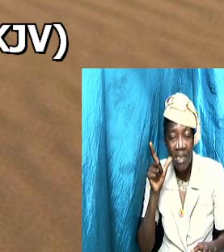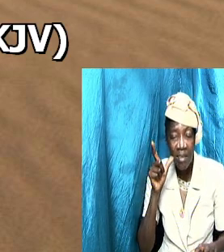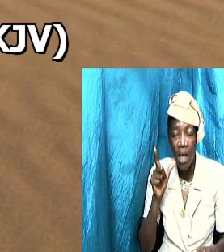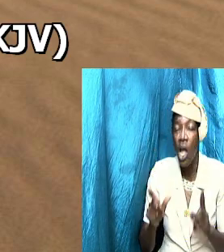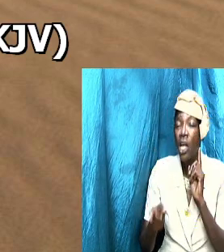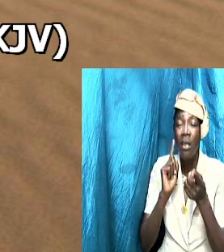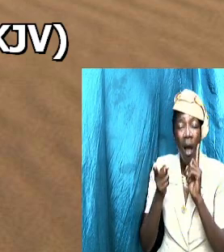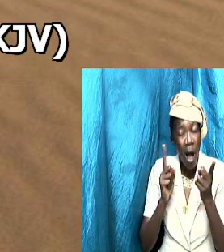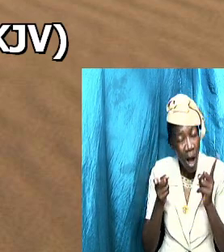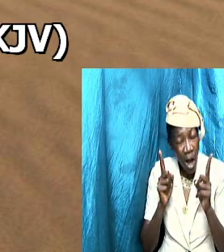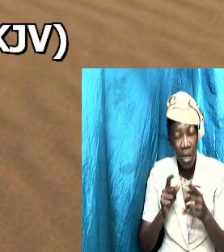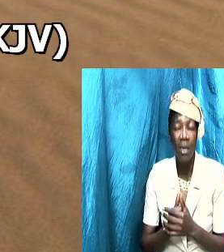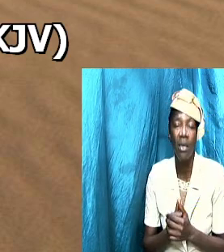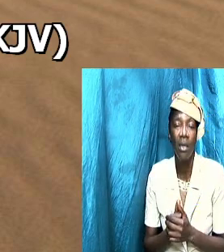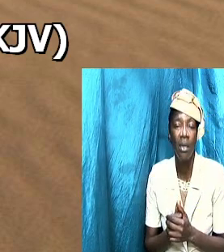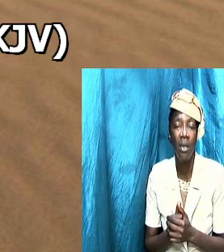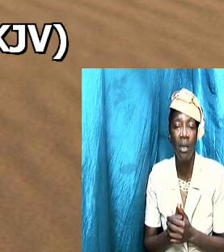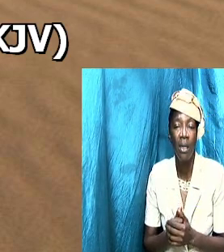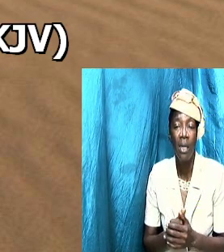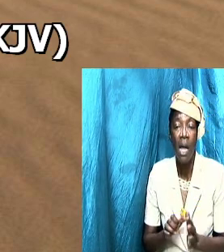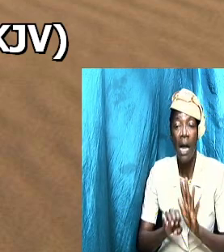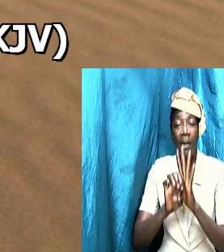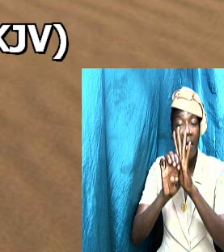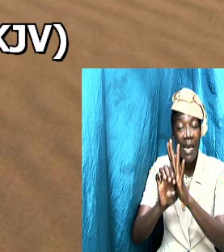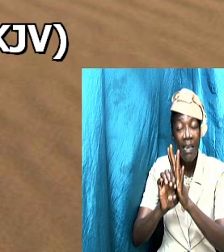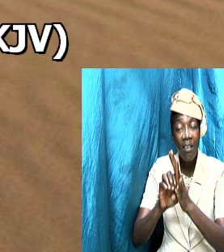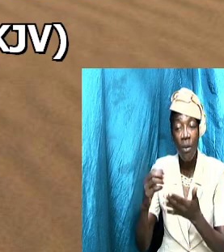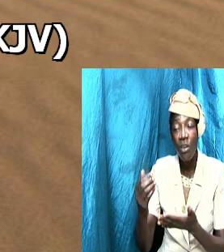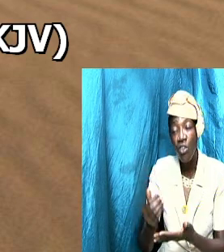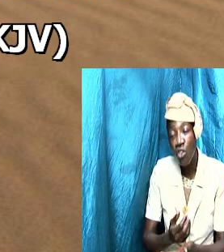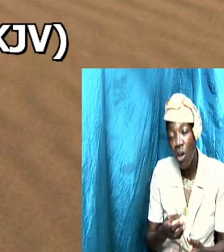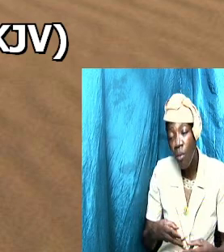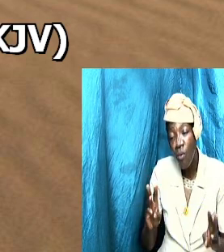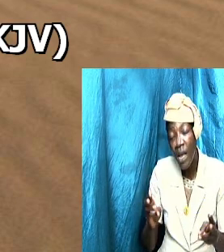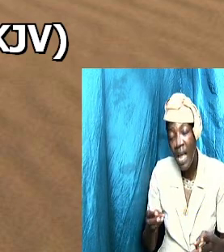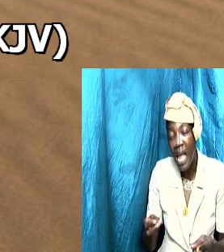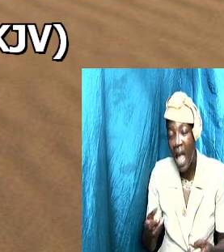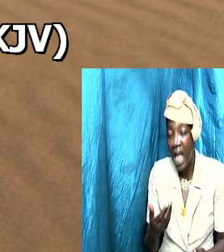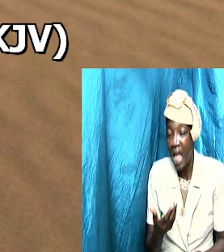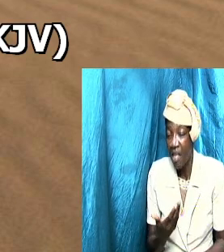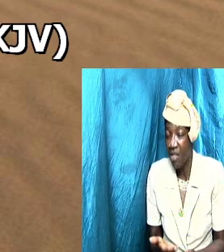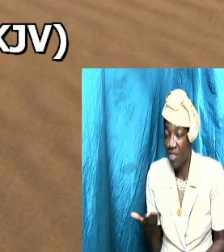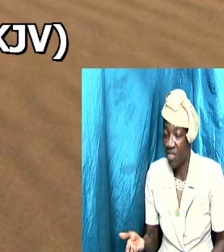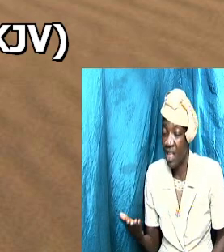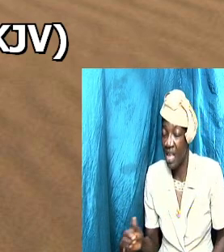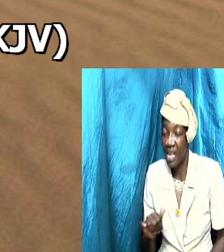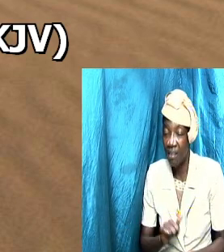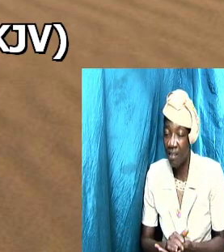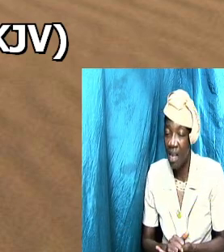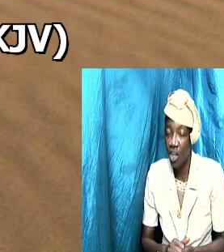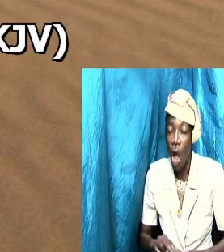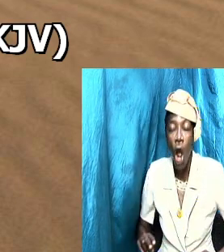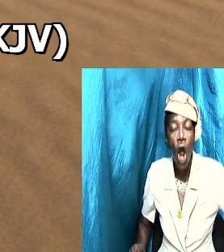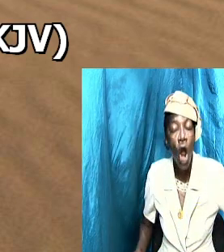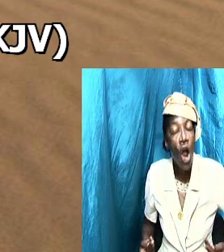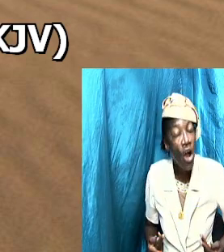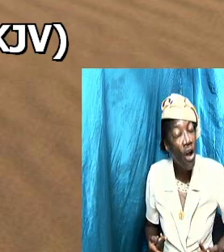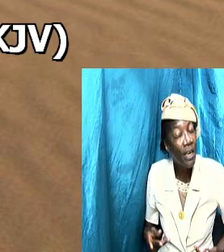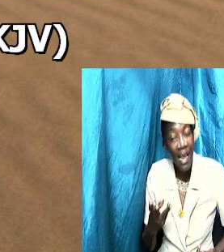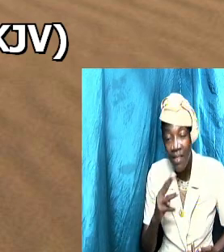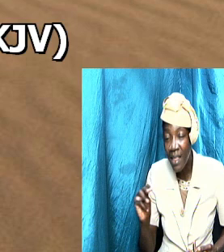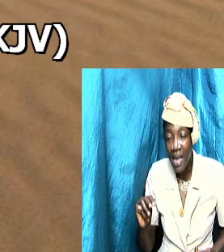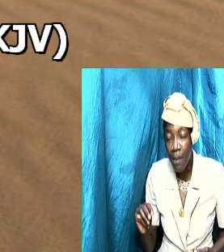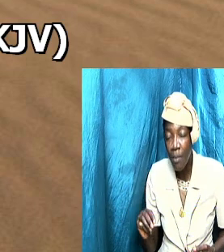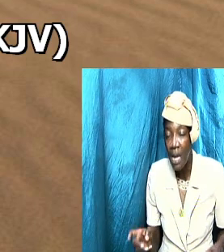to talk and to express in certain ways the things that affect them and they do it different from men a